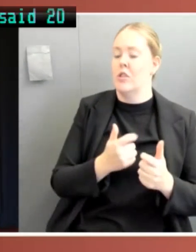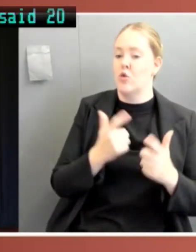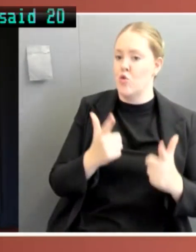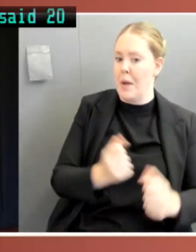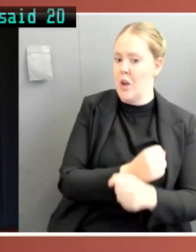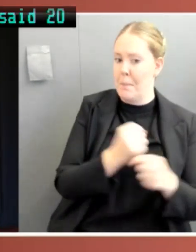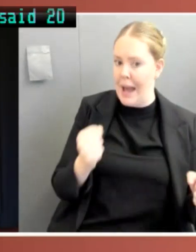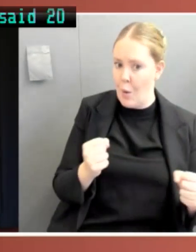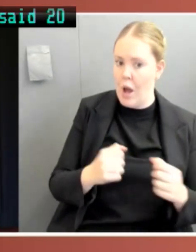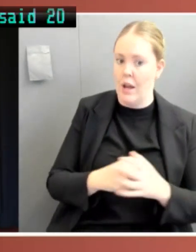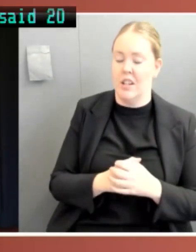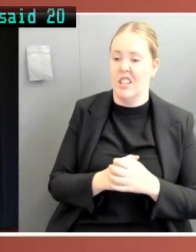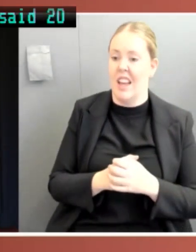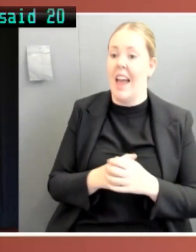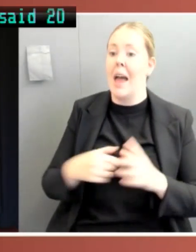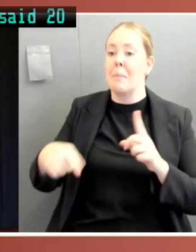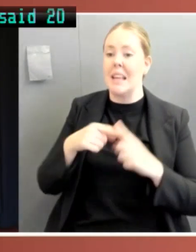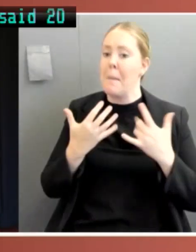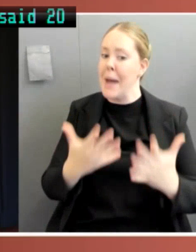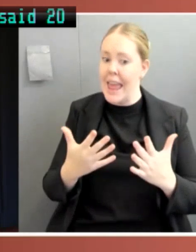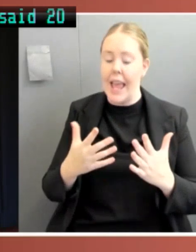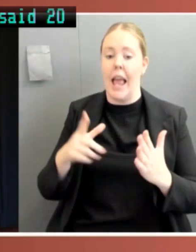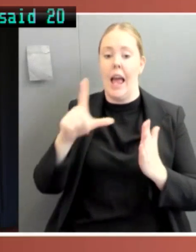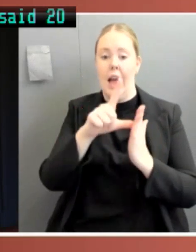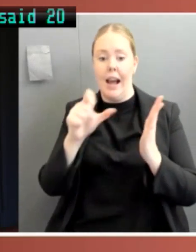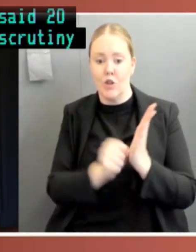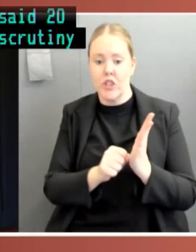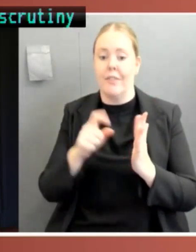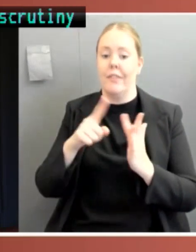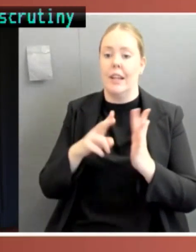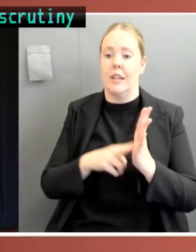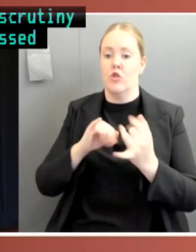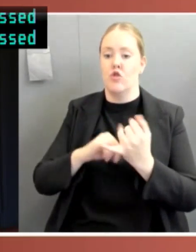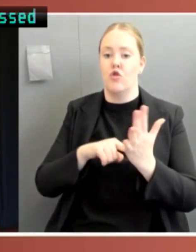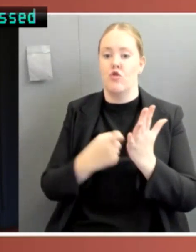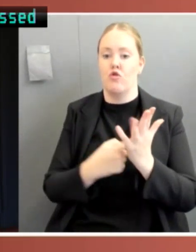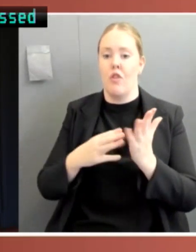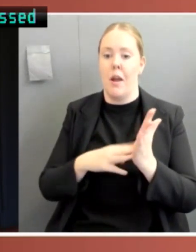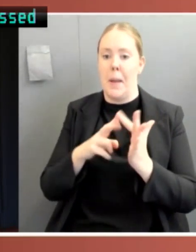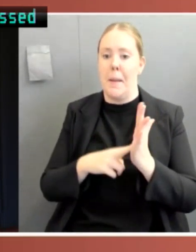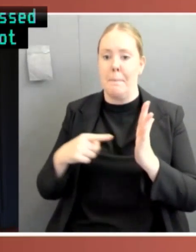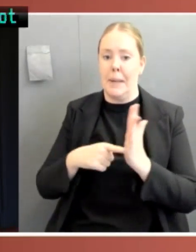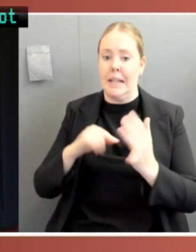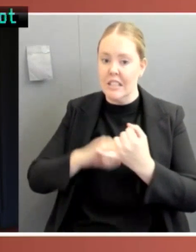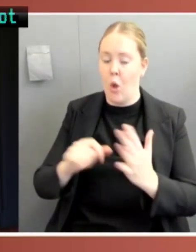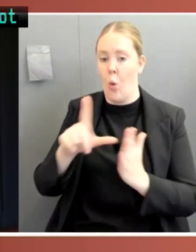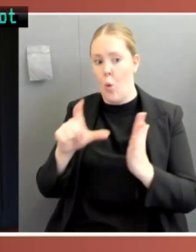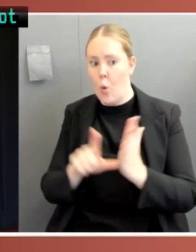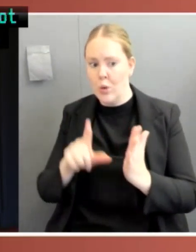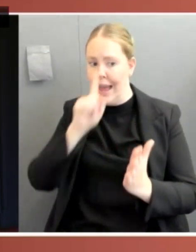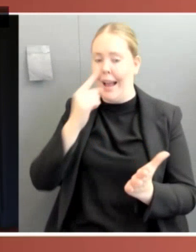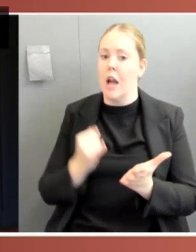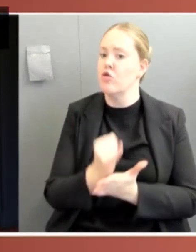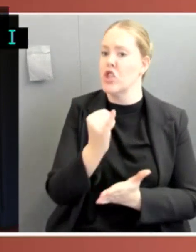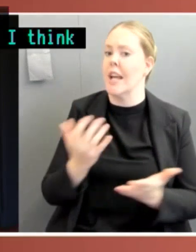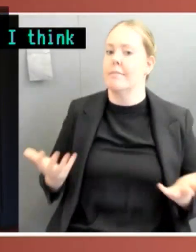were not disallowable, could not be challenged, could not be scrutinised. And I think that's a clear issue that can just be fixed anyway, right? You don't need to